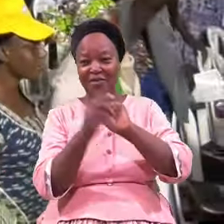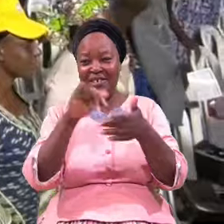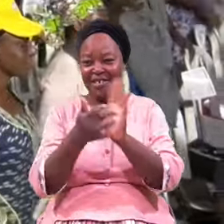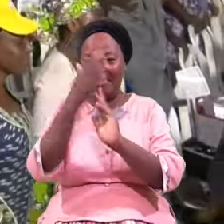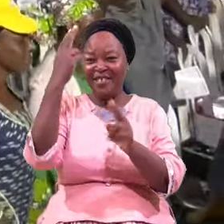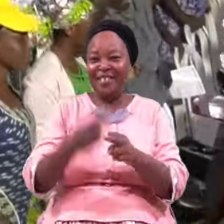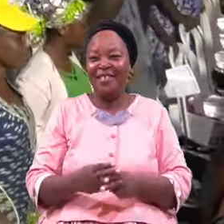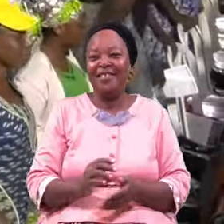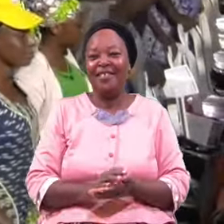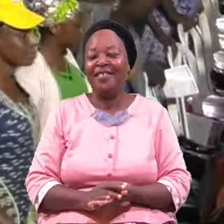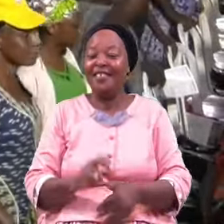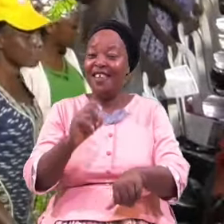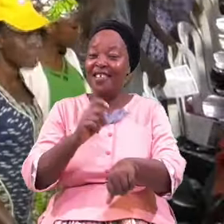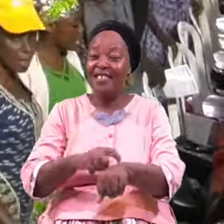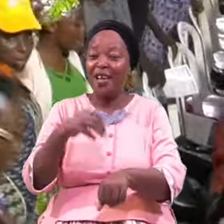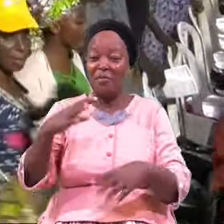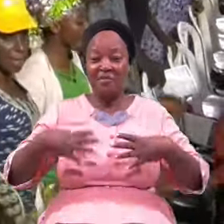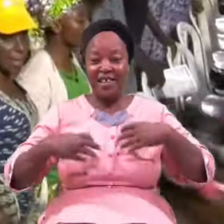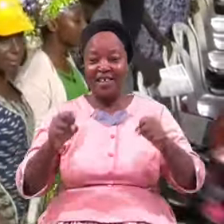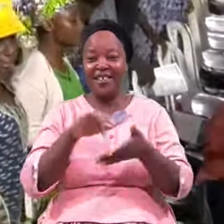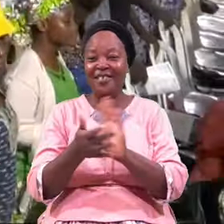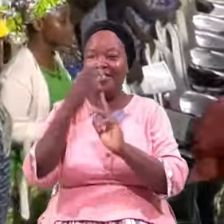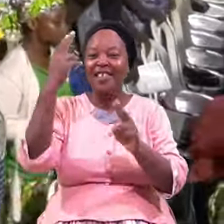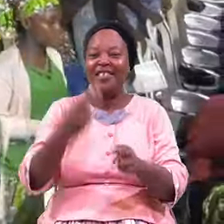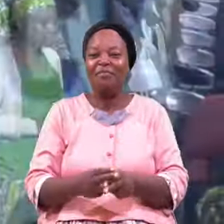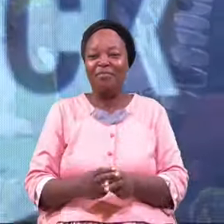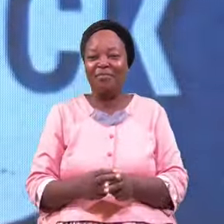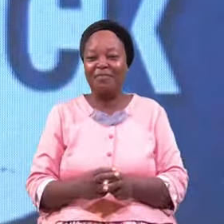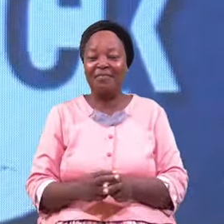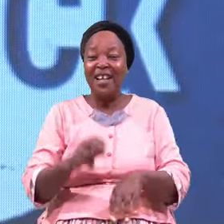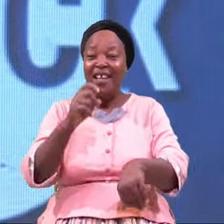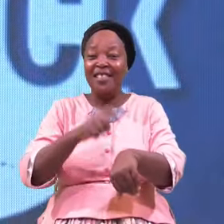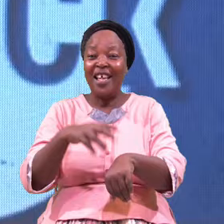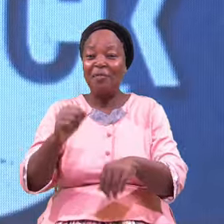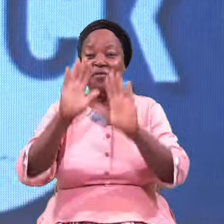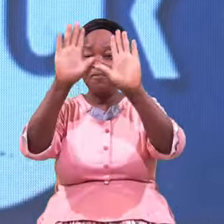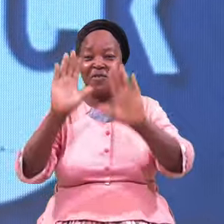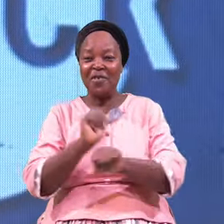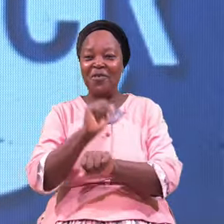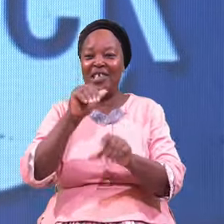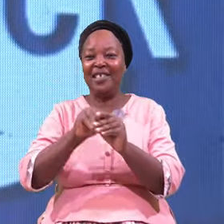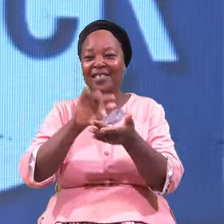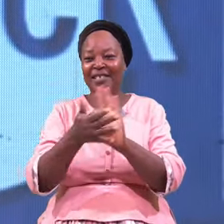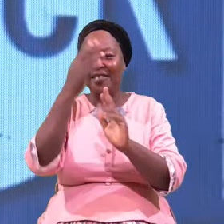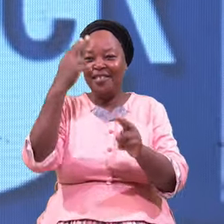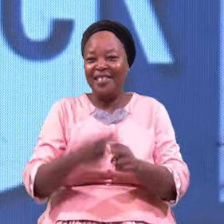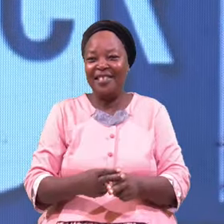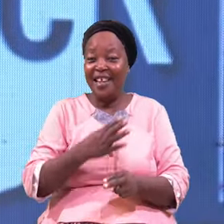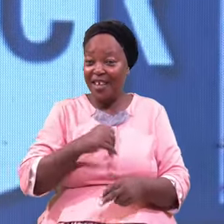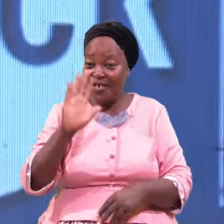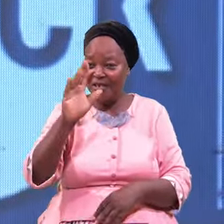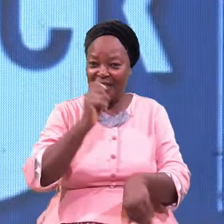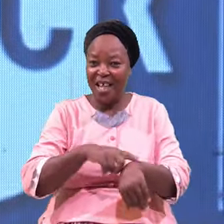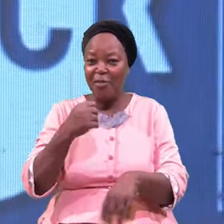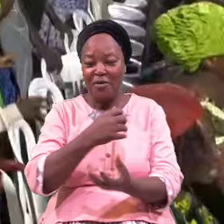Time of healing Time of miracle And your time of